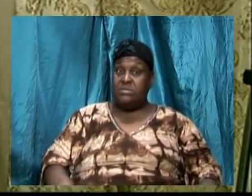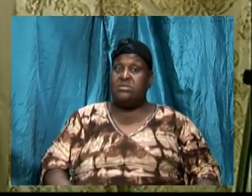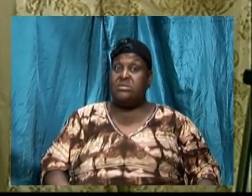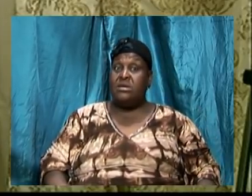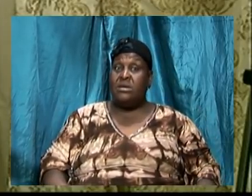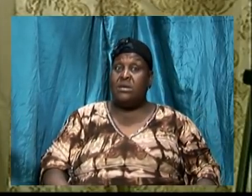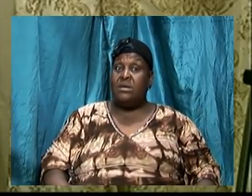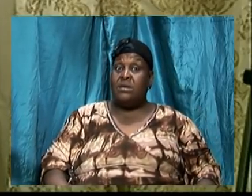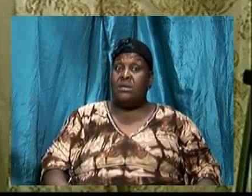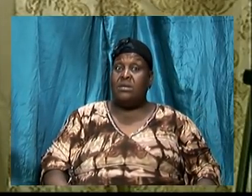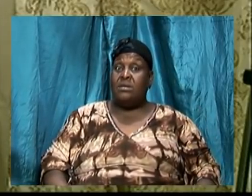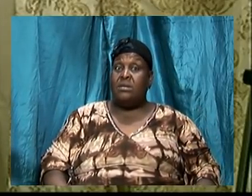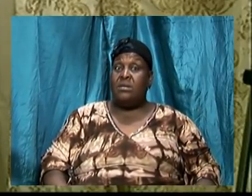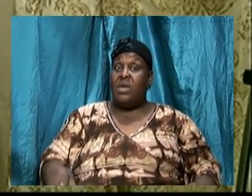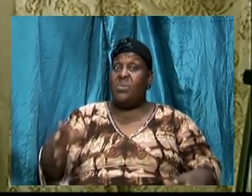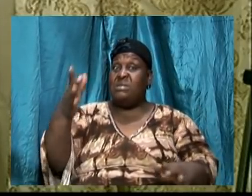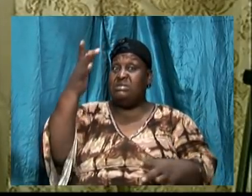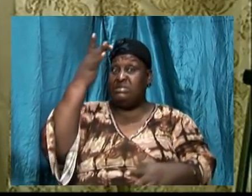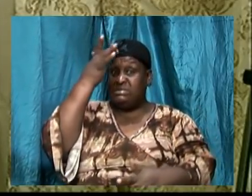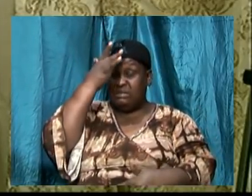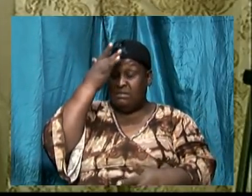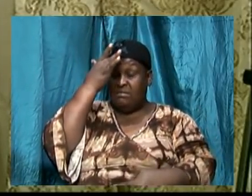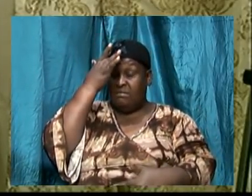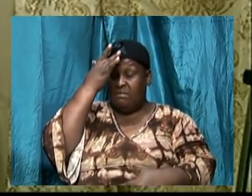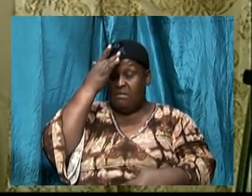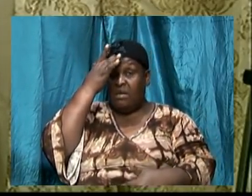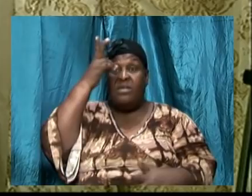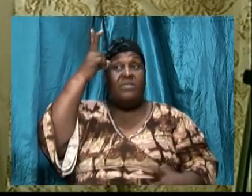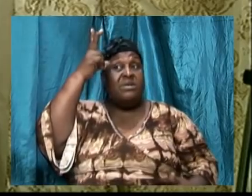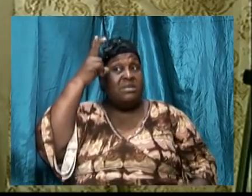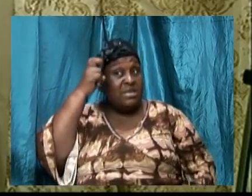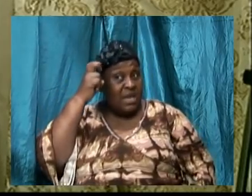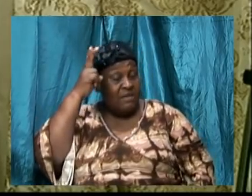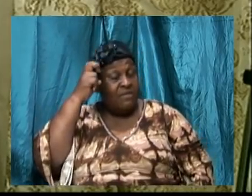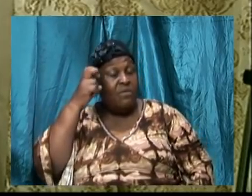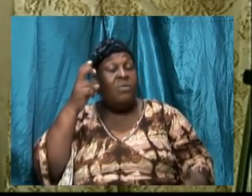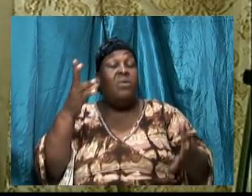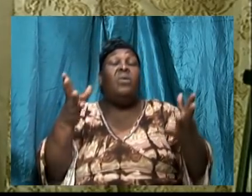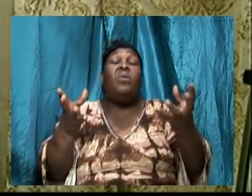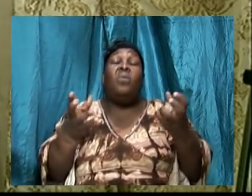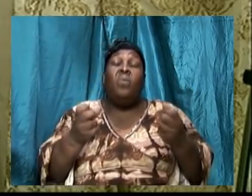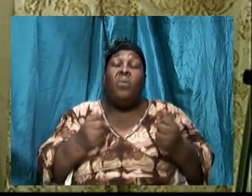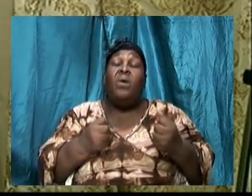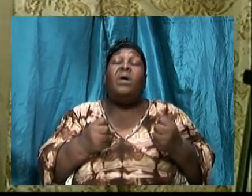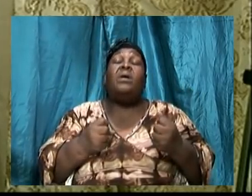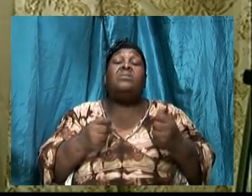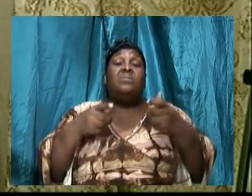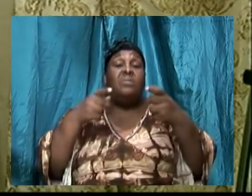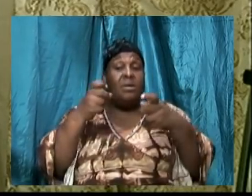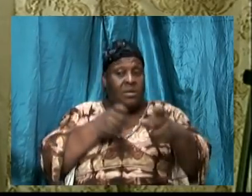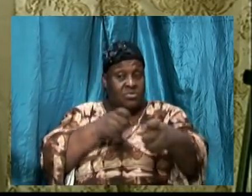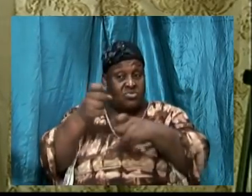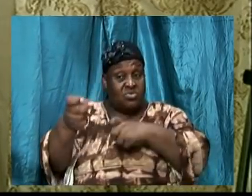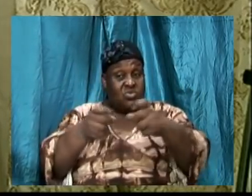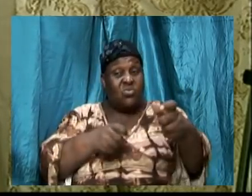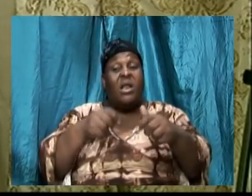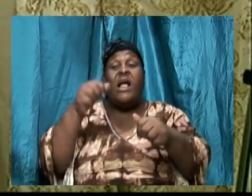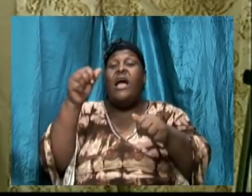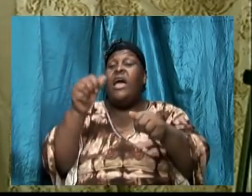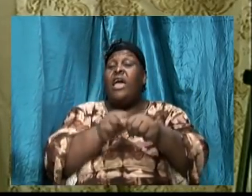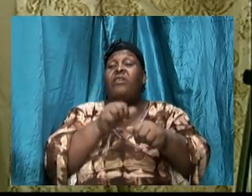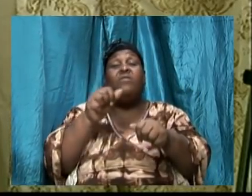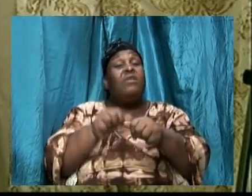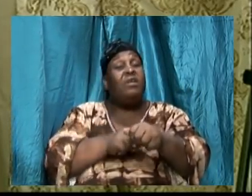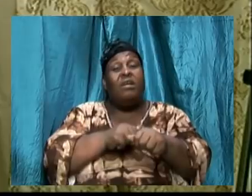because of the things that they focus on, and even science have corroborated this, that a